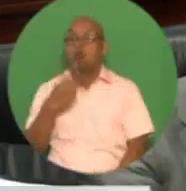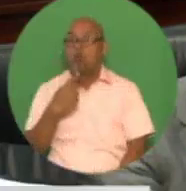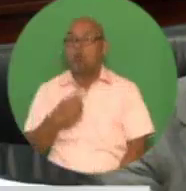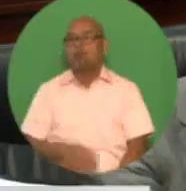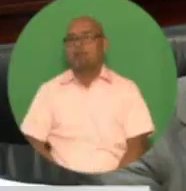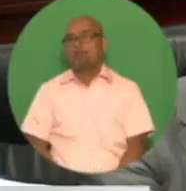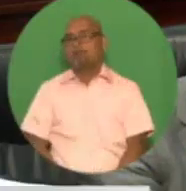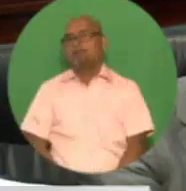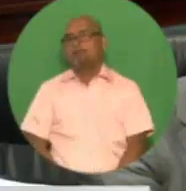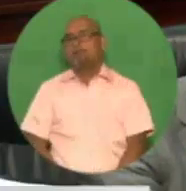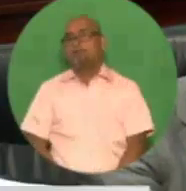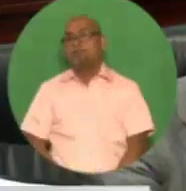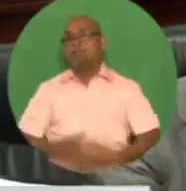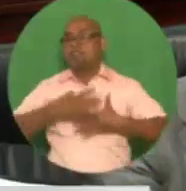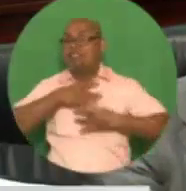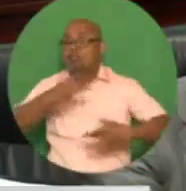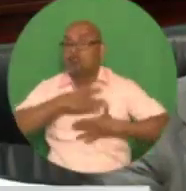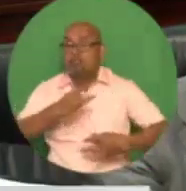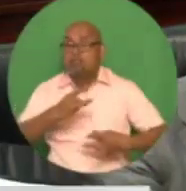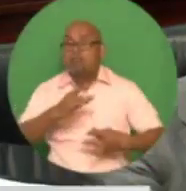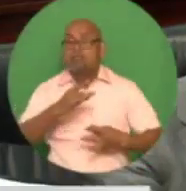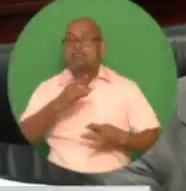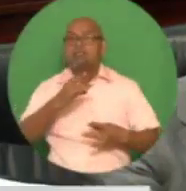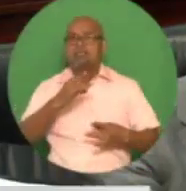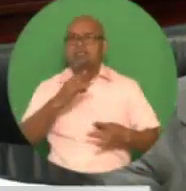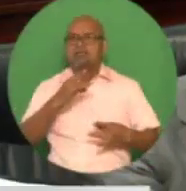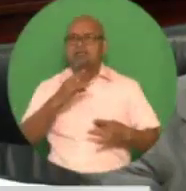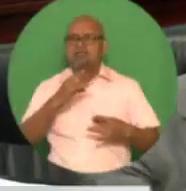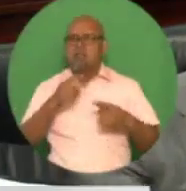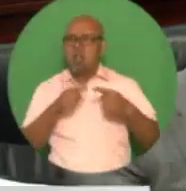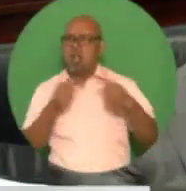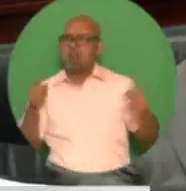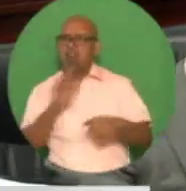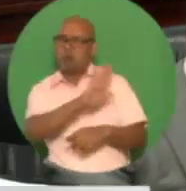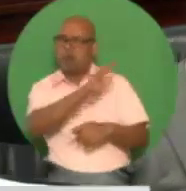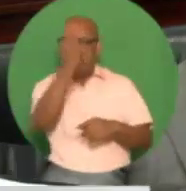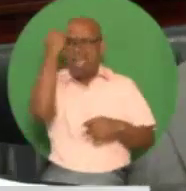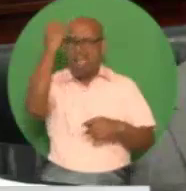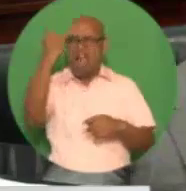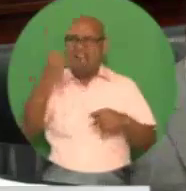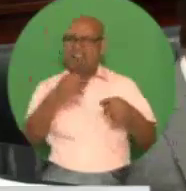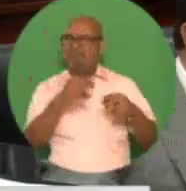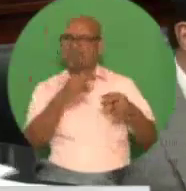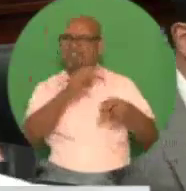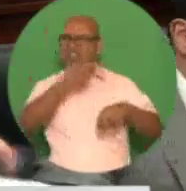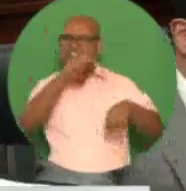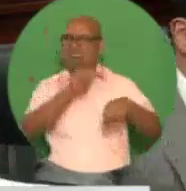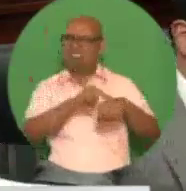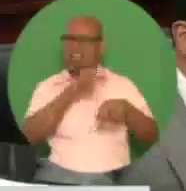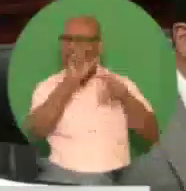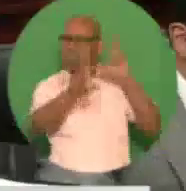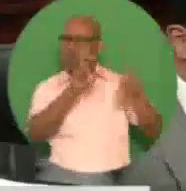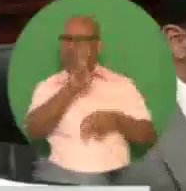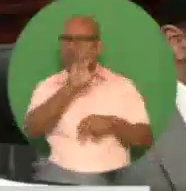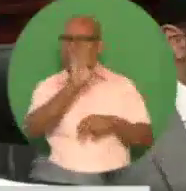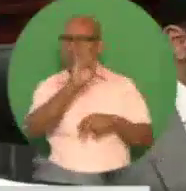side, ignored the empty theatrics of the opposition leader and invested heavily in the National Investment Fund.